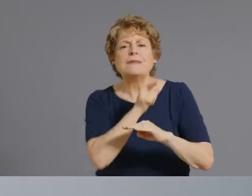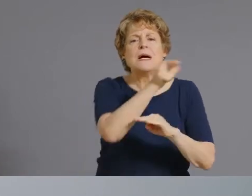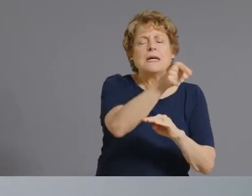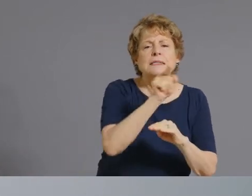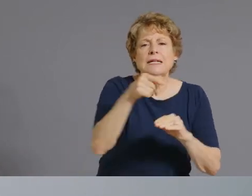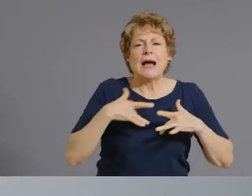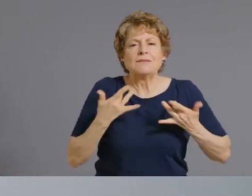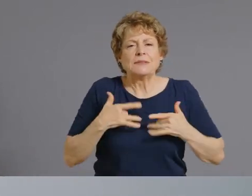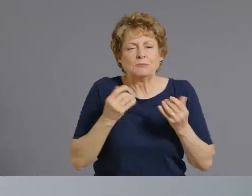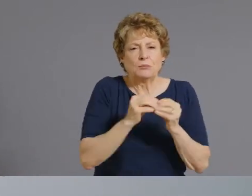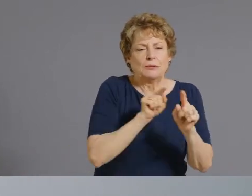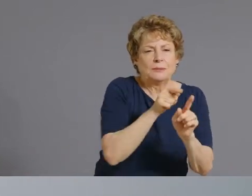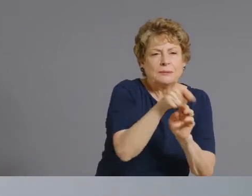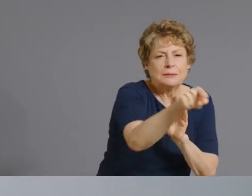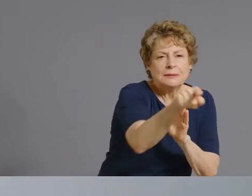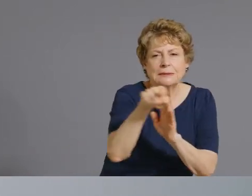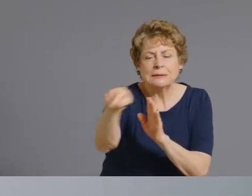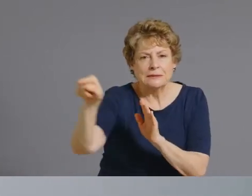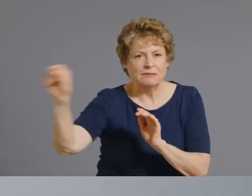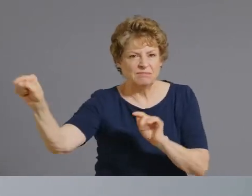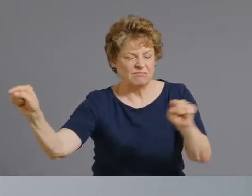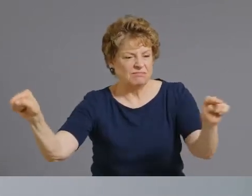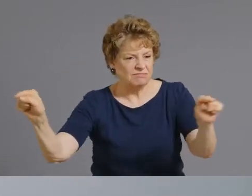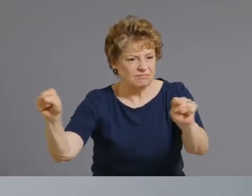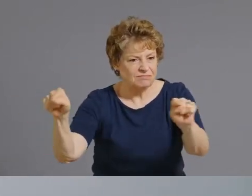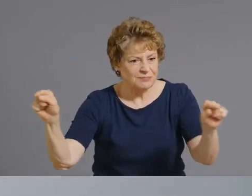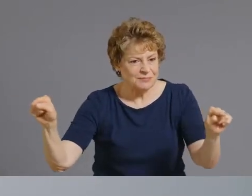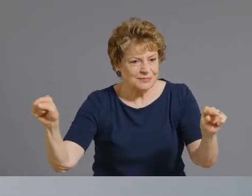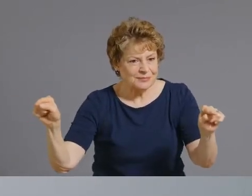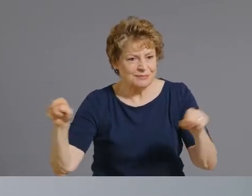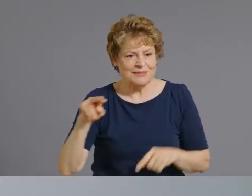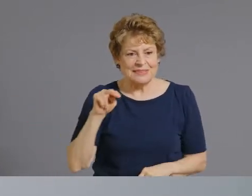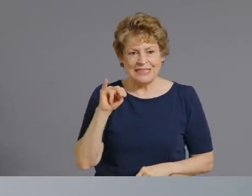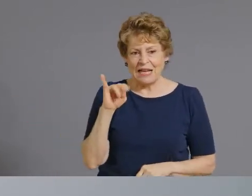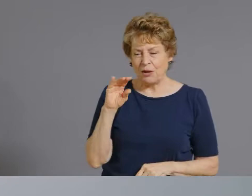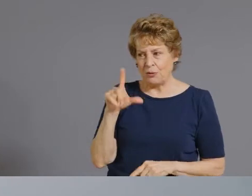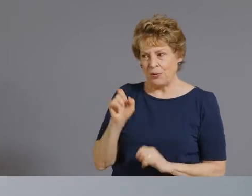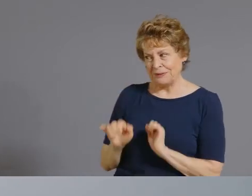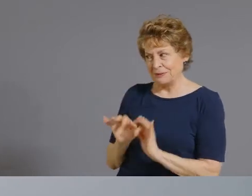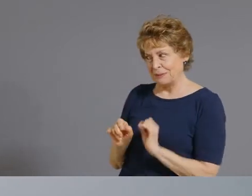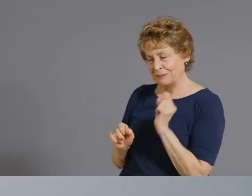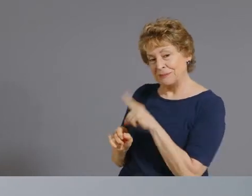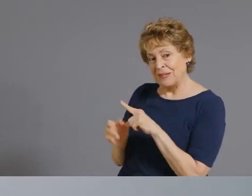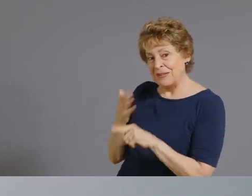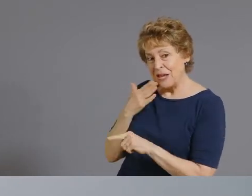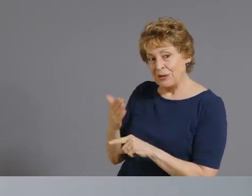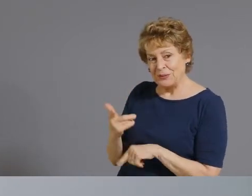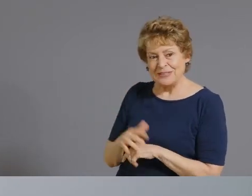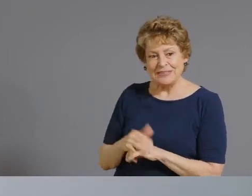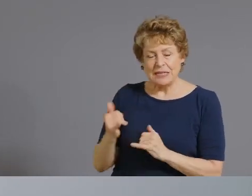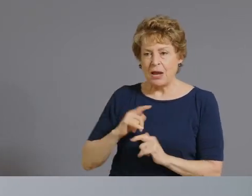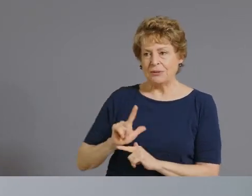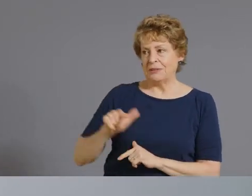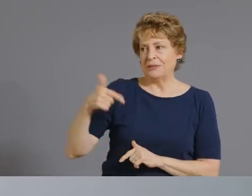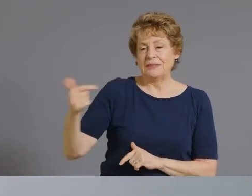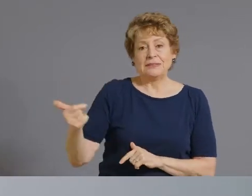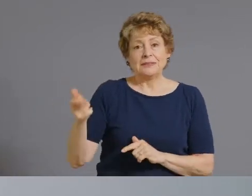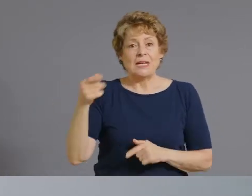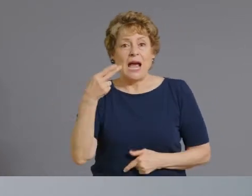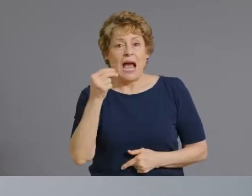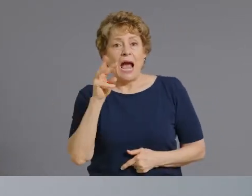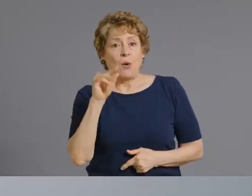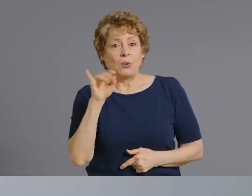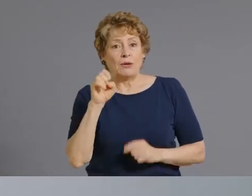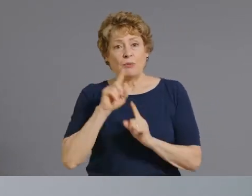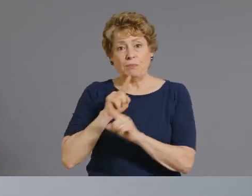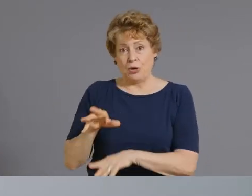we're done with questions and we will go on to howard fisher hi howie hi how are you today i'm good how are